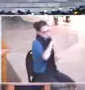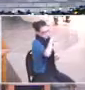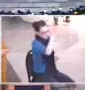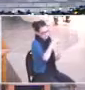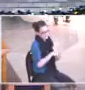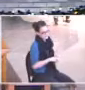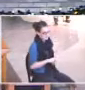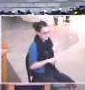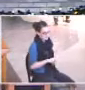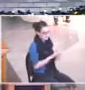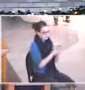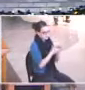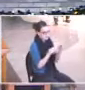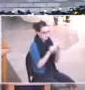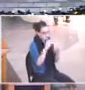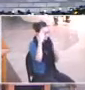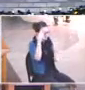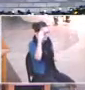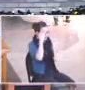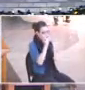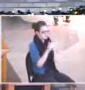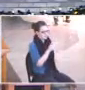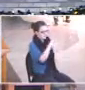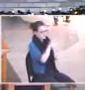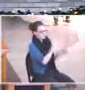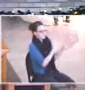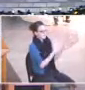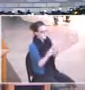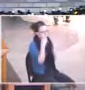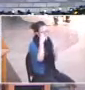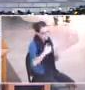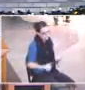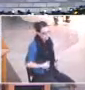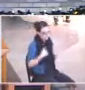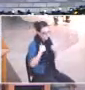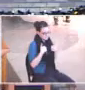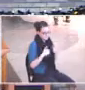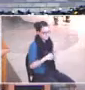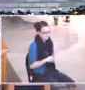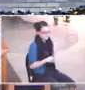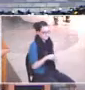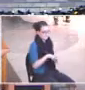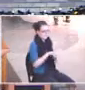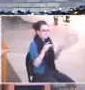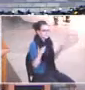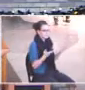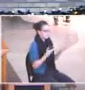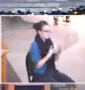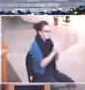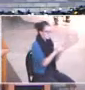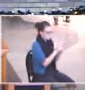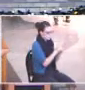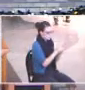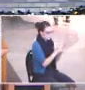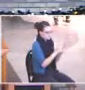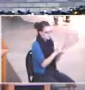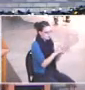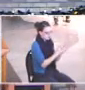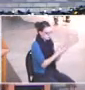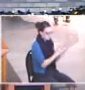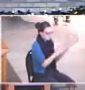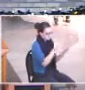We become more aware of God's plan for our life. We find here, through the word and the sacraments, encouragement